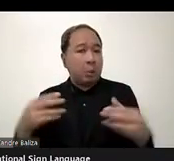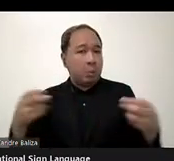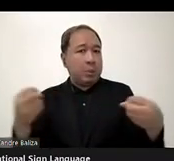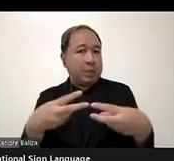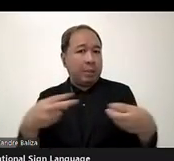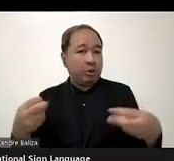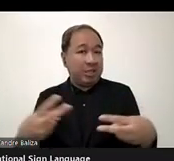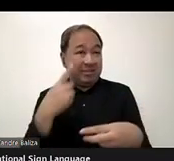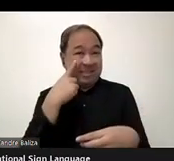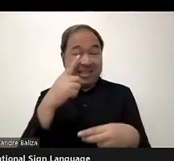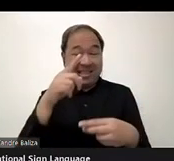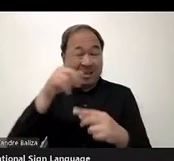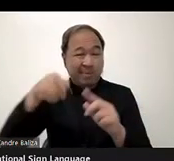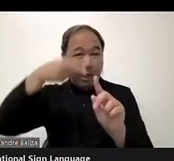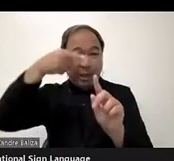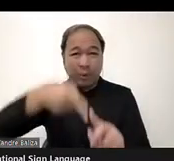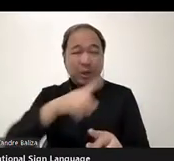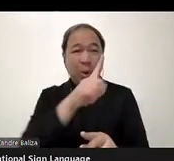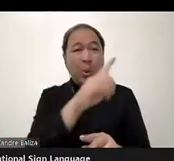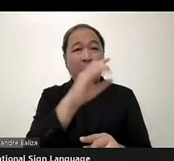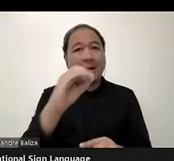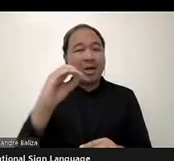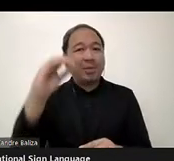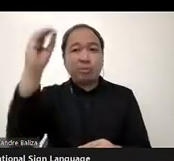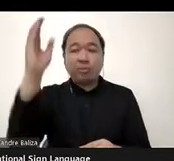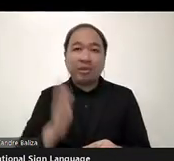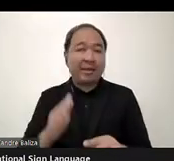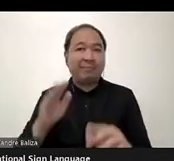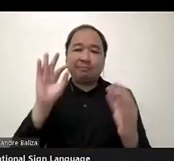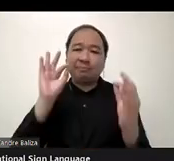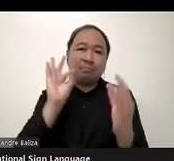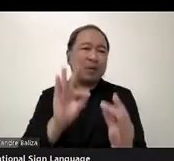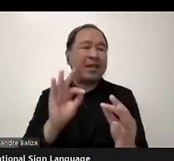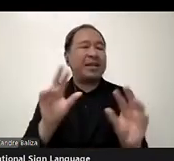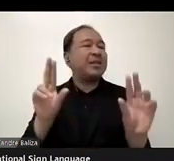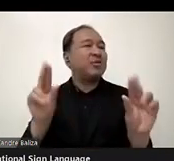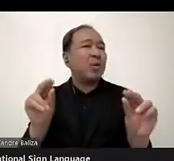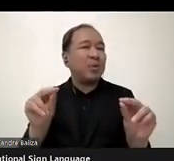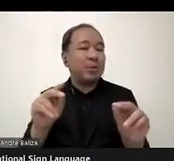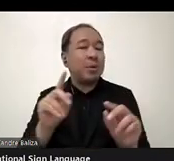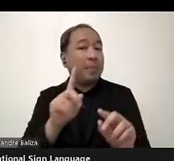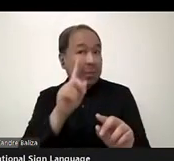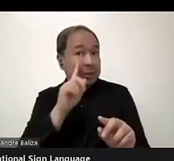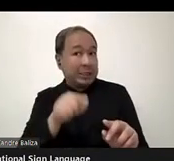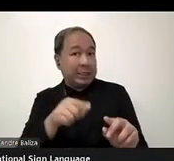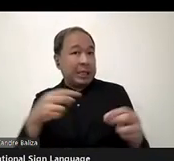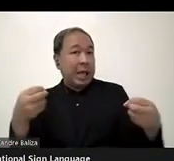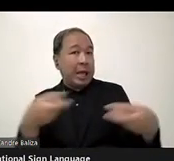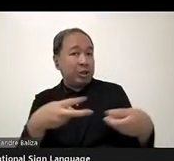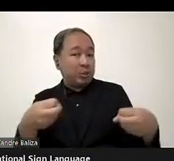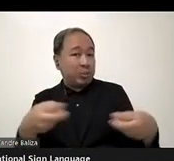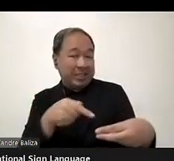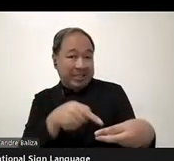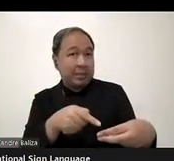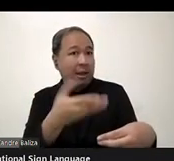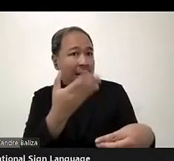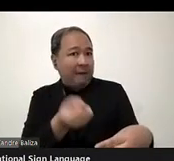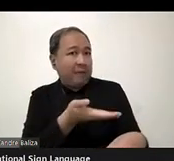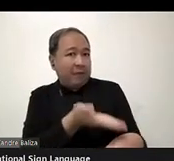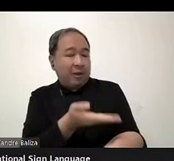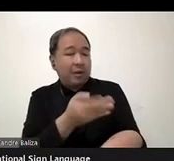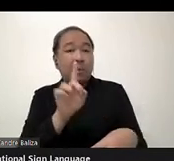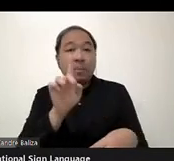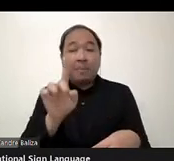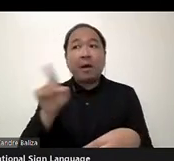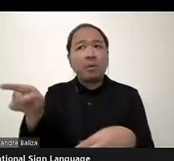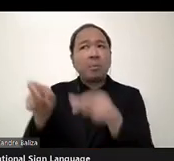Another point is awareness. Even if captioning is available, speaker and trainer need to know that there are people with hearing